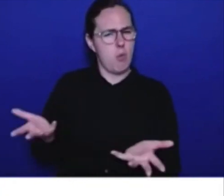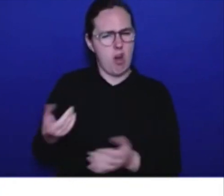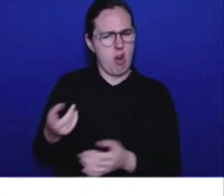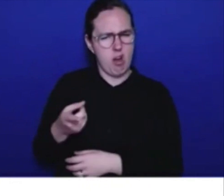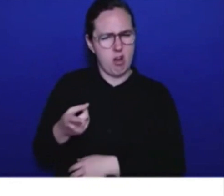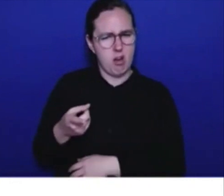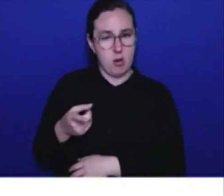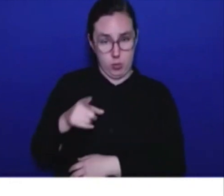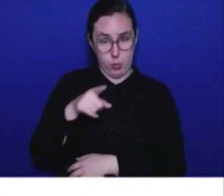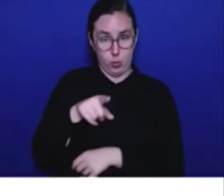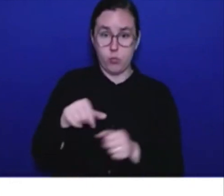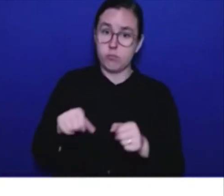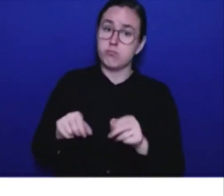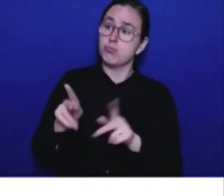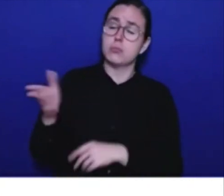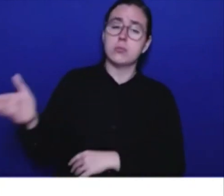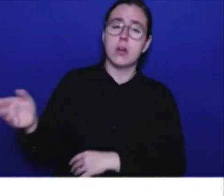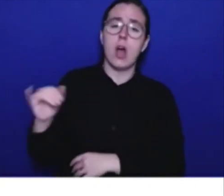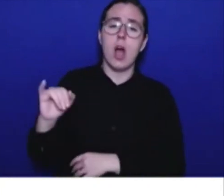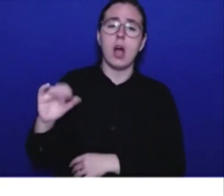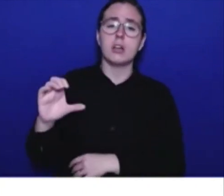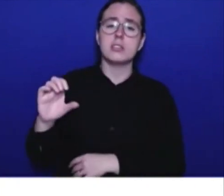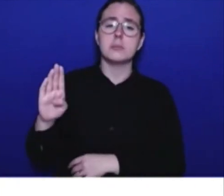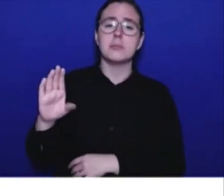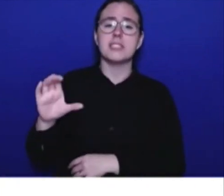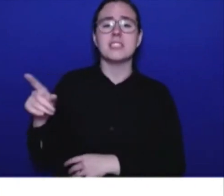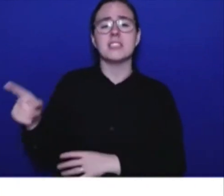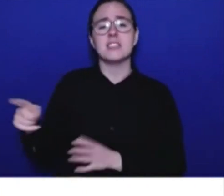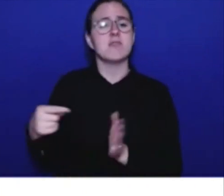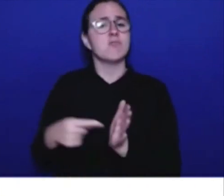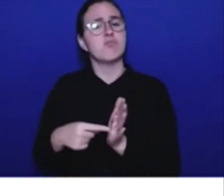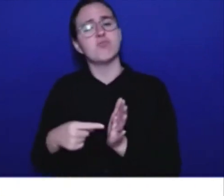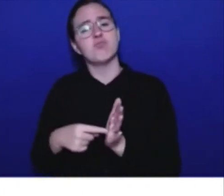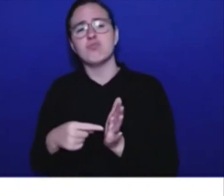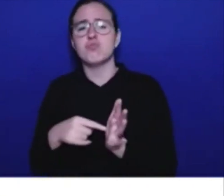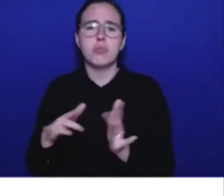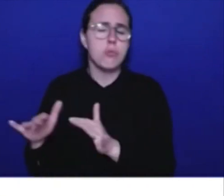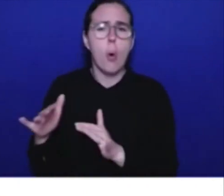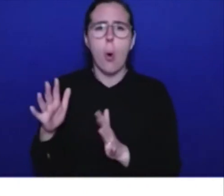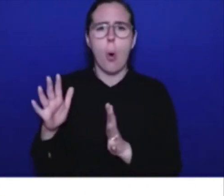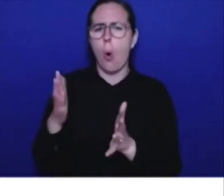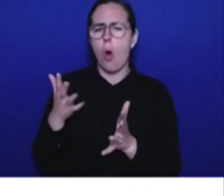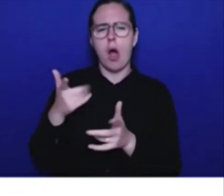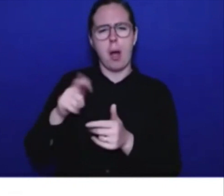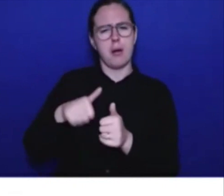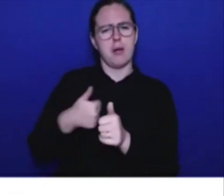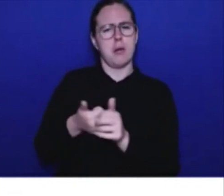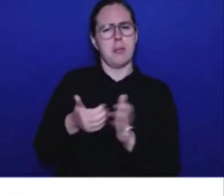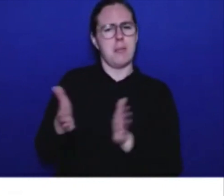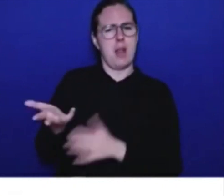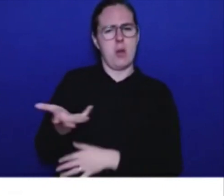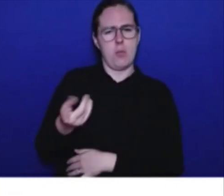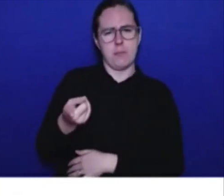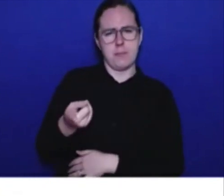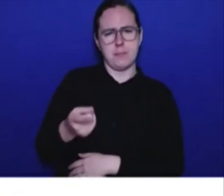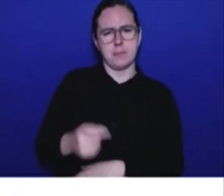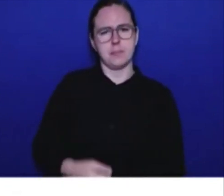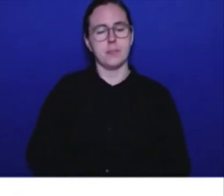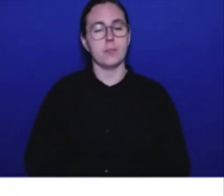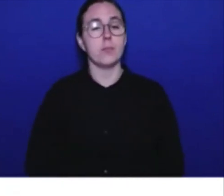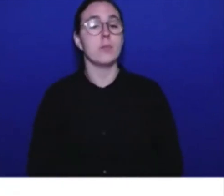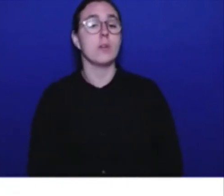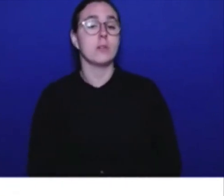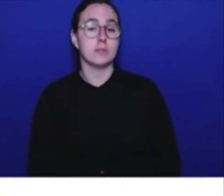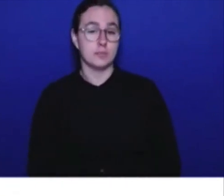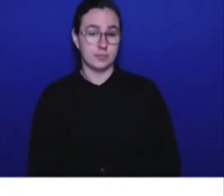or what's the contingency plan? So the bottom line is ICBC needs to be self-supporting. The rates that they charge need